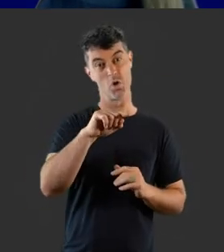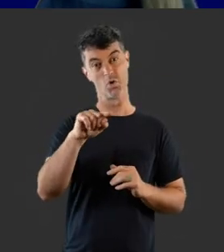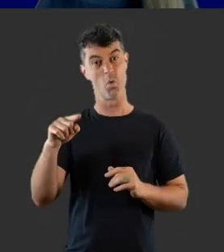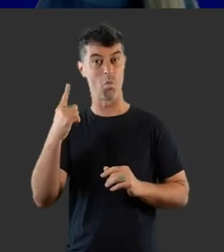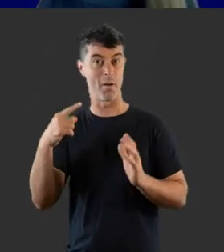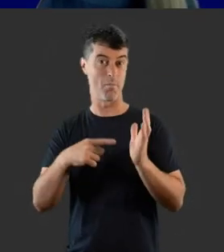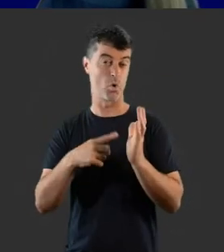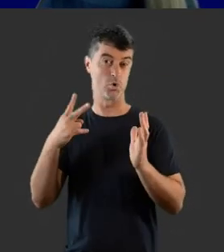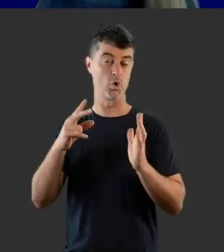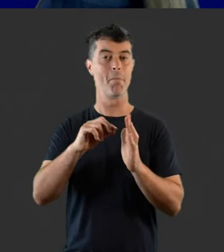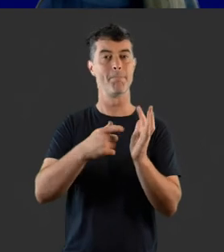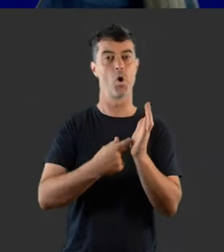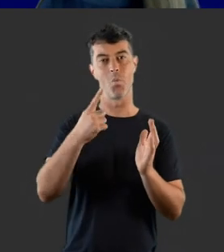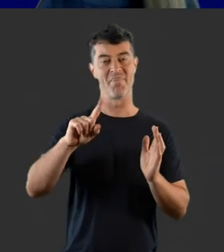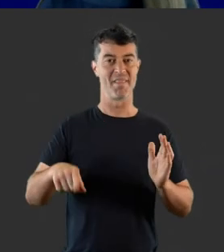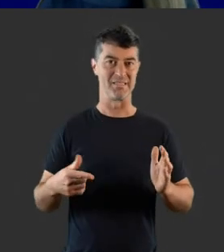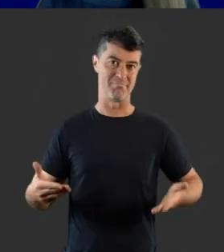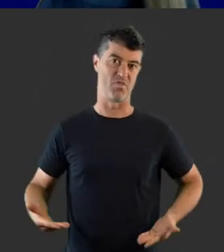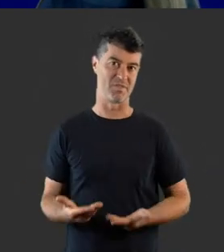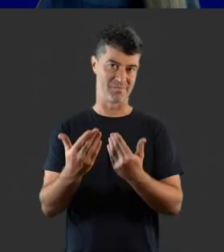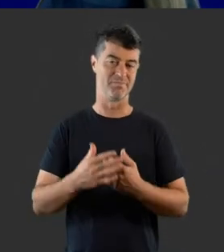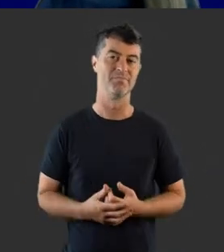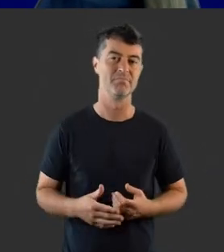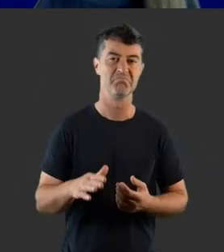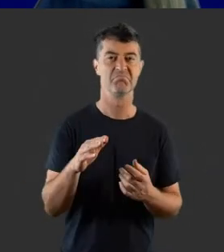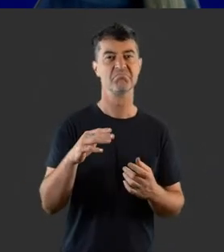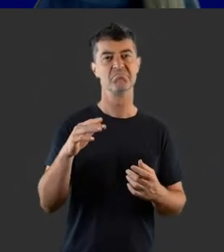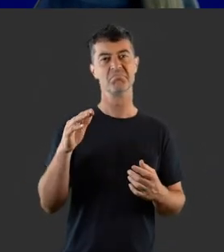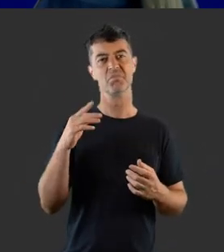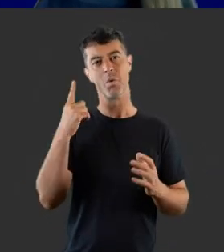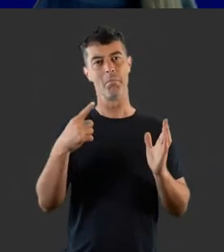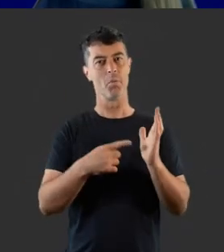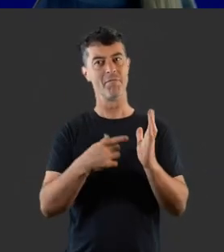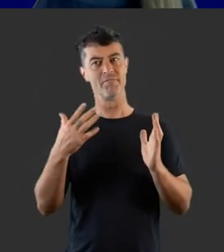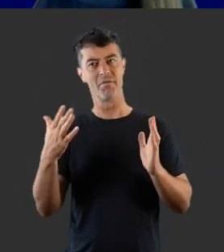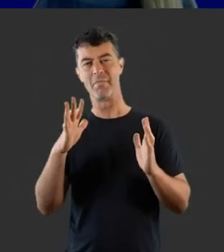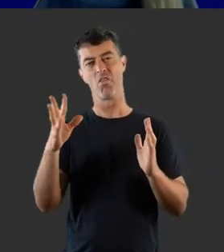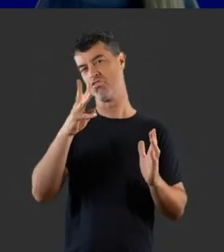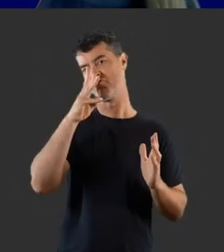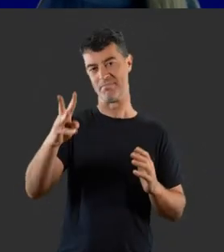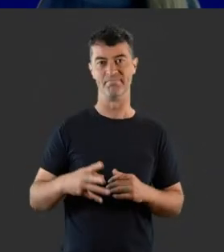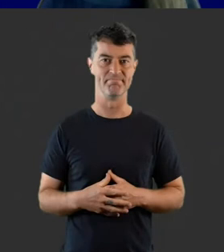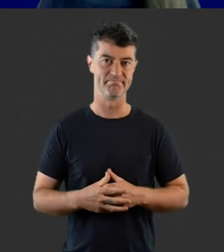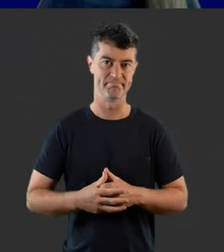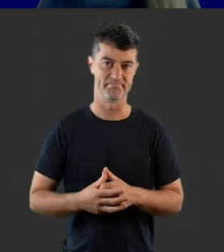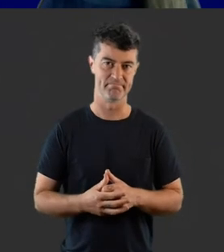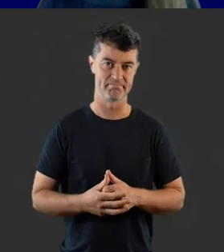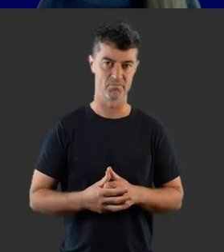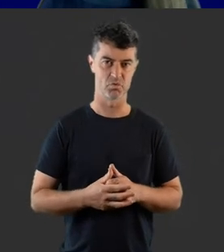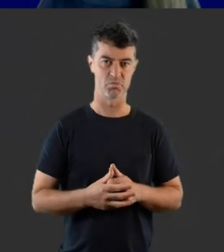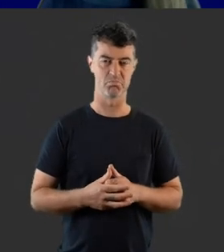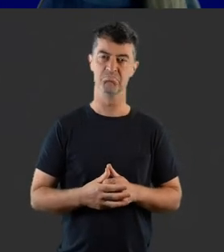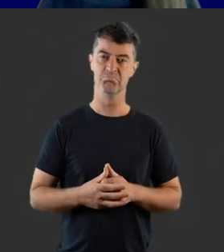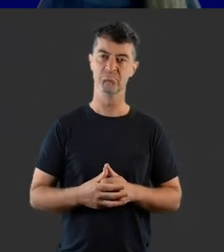1 to 1.2 per thousand live births, increasing to about 1.5 by 3 years of age.